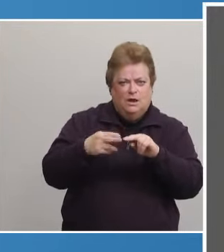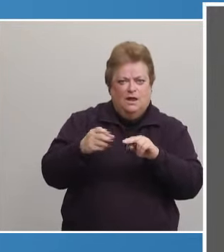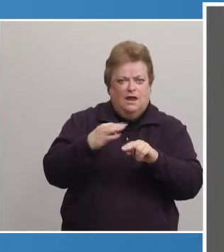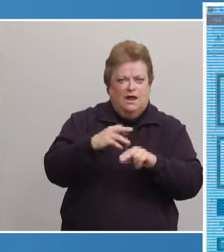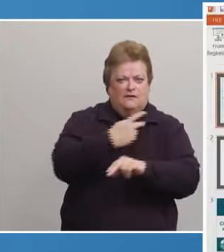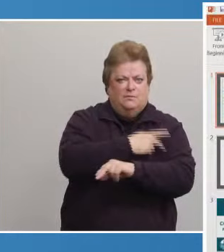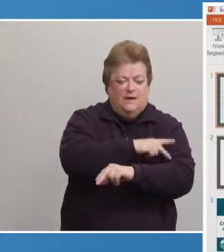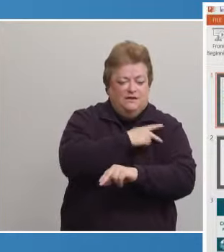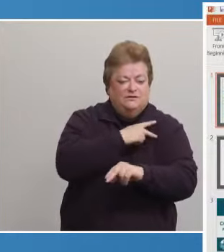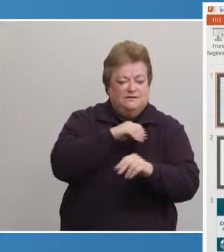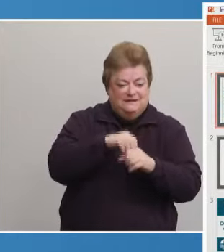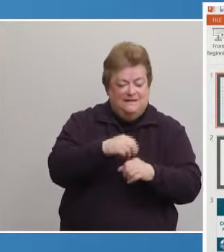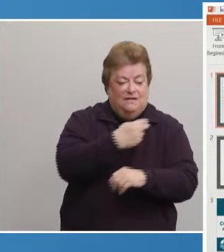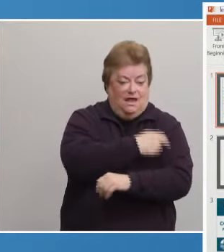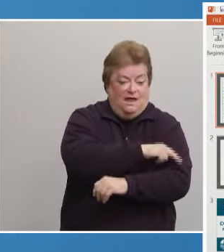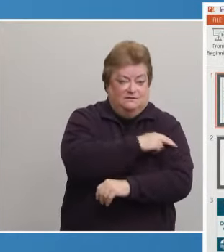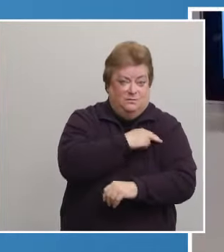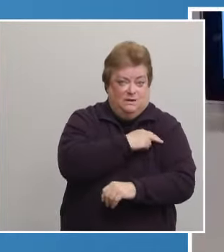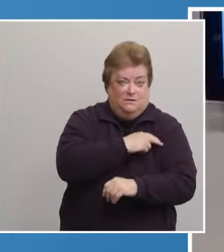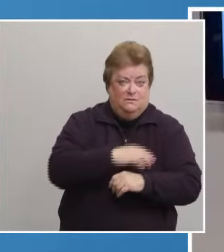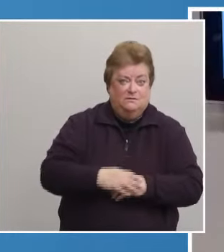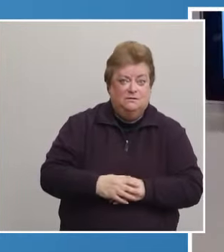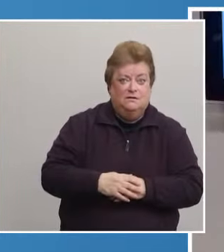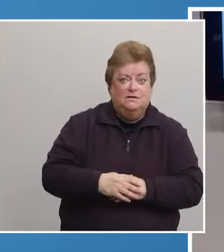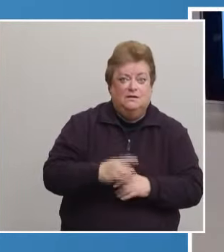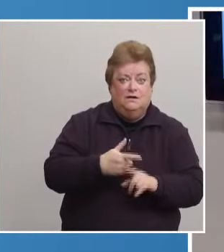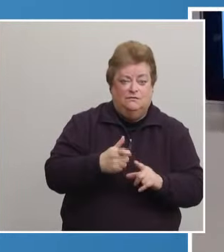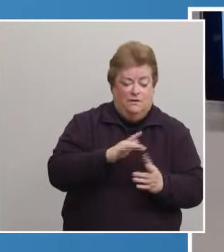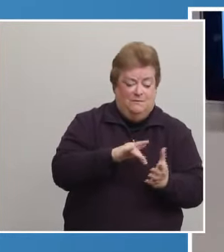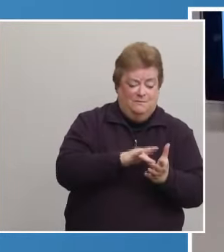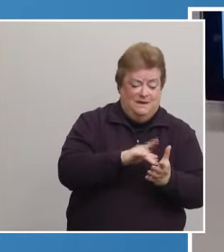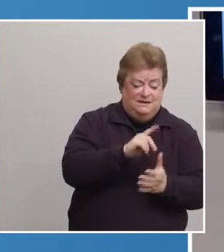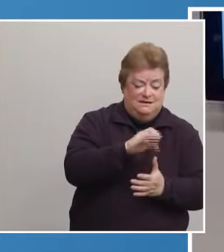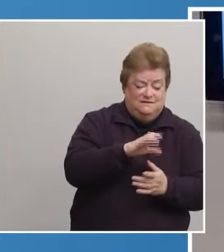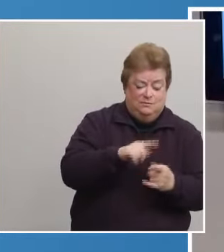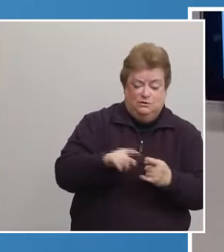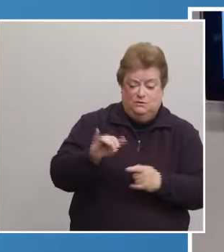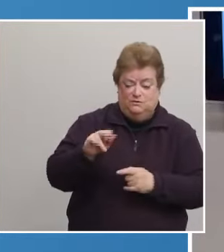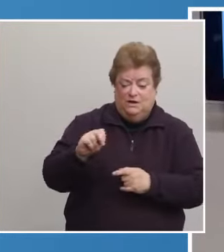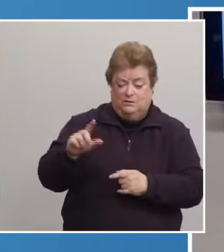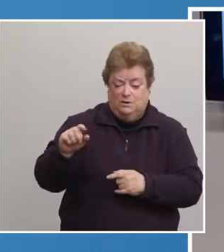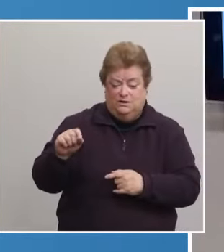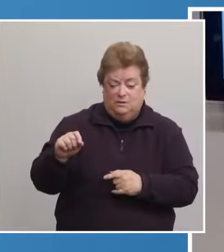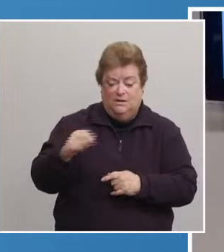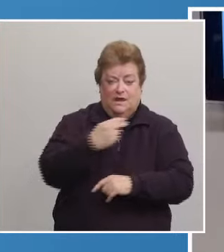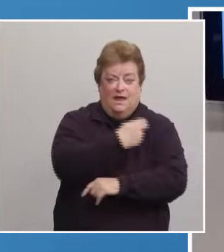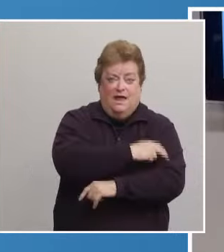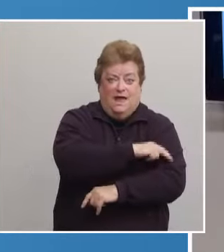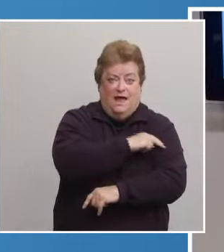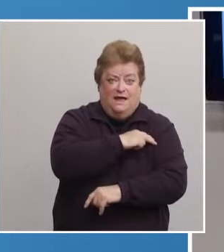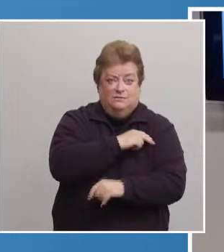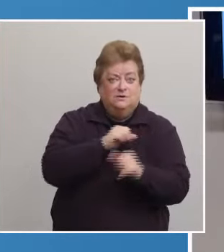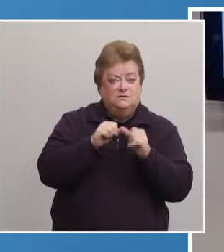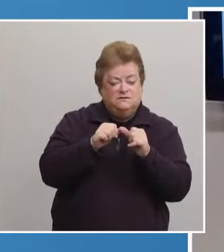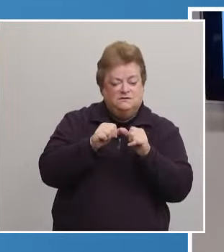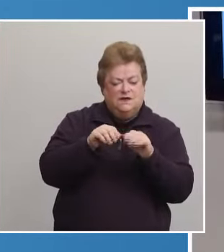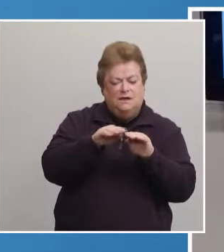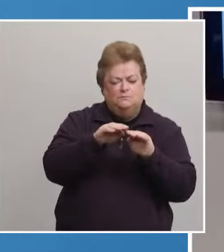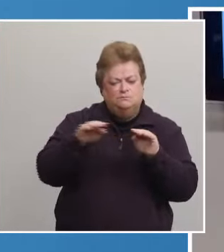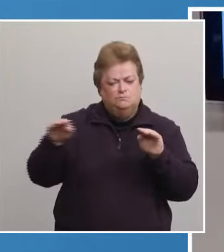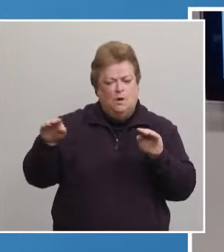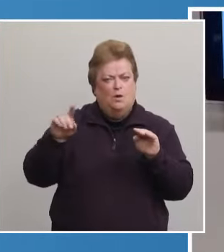patients being hospitalized. From mid-December through January 20th, hospitalizations stayed at about 100